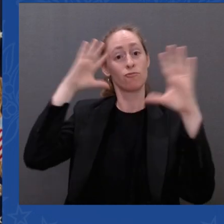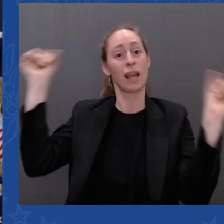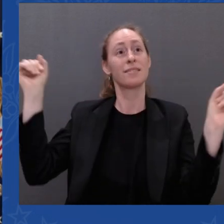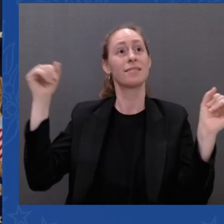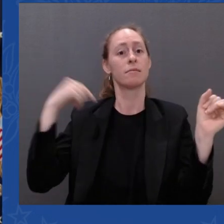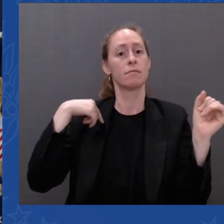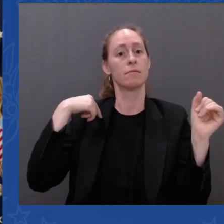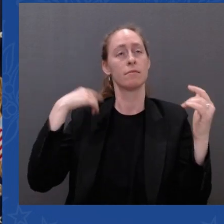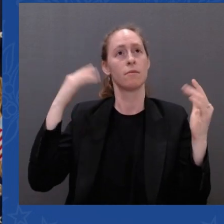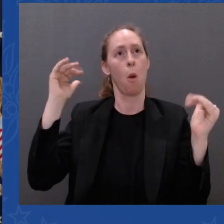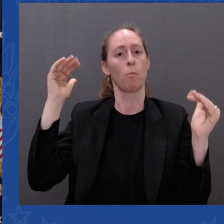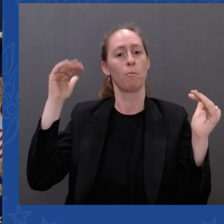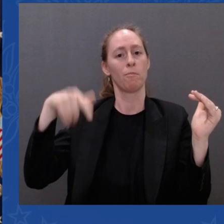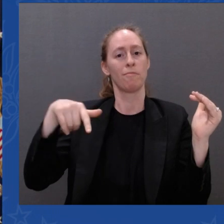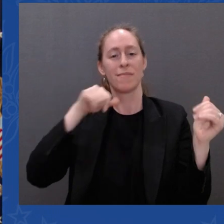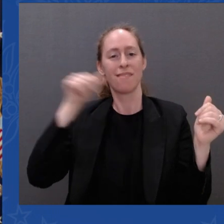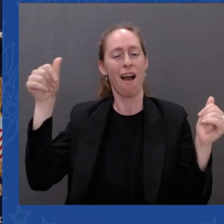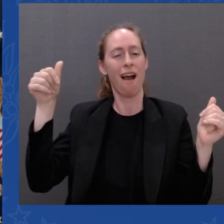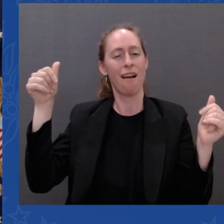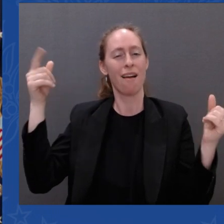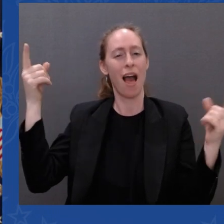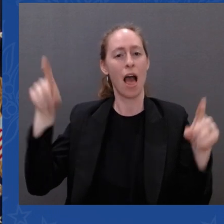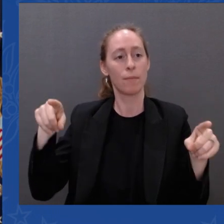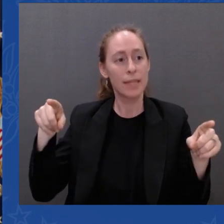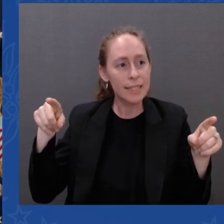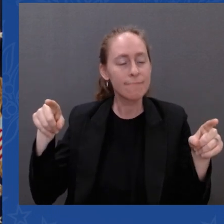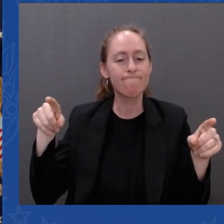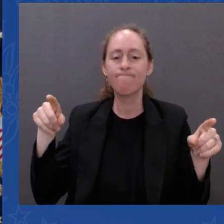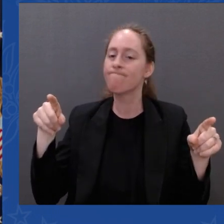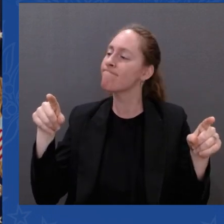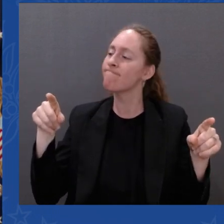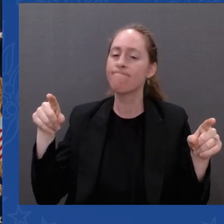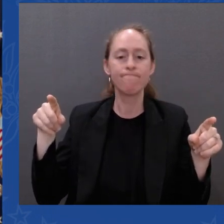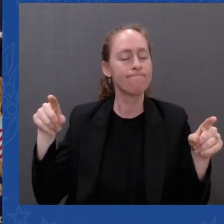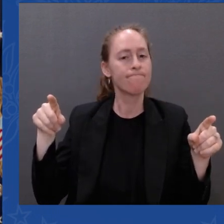Another massacre. Uvalde, Texas.